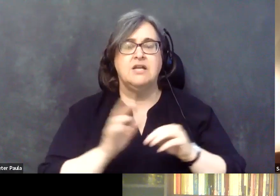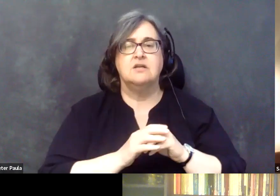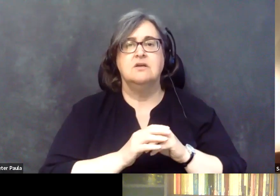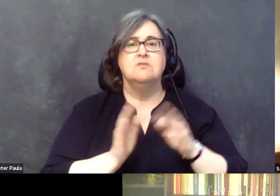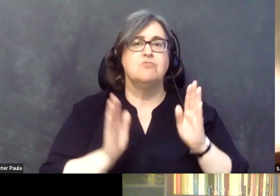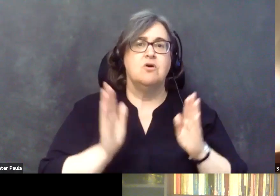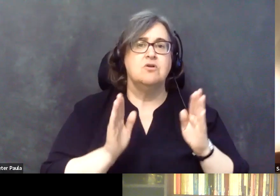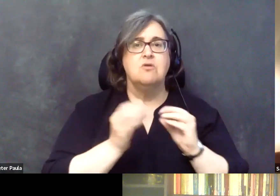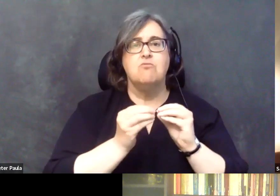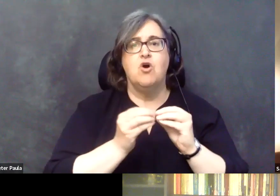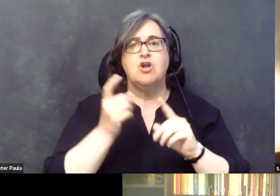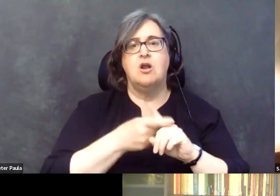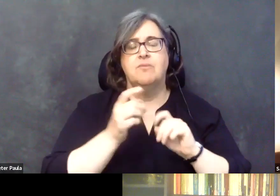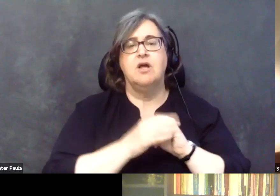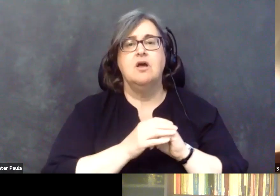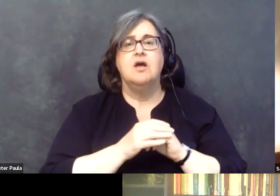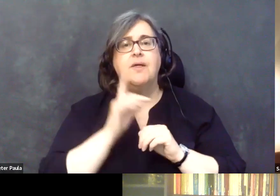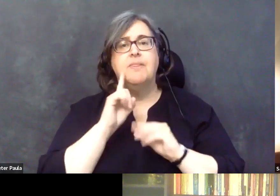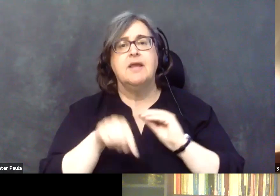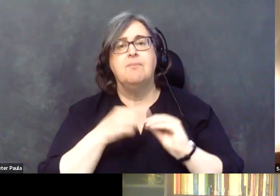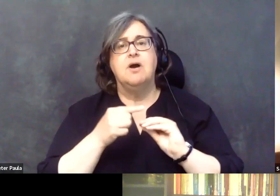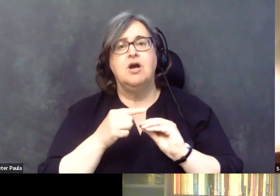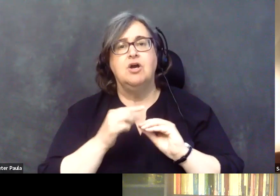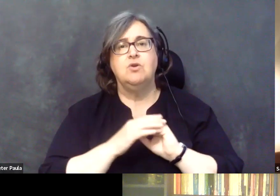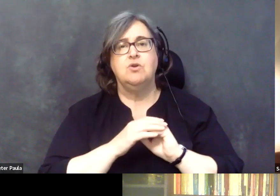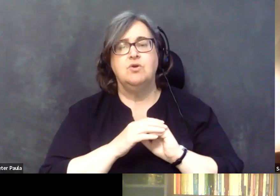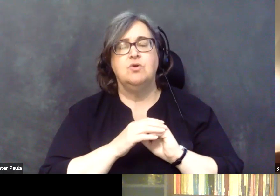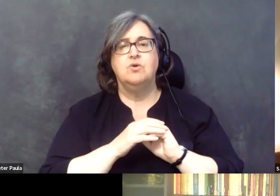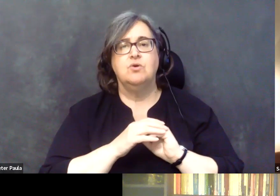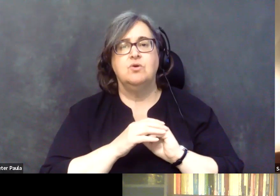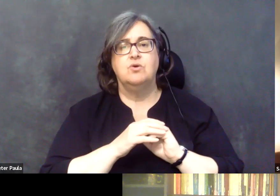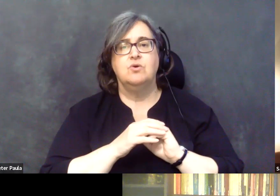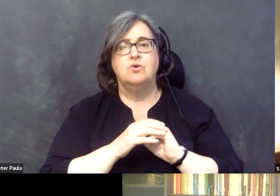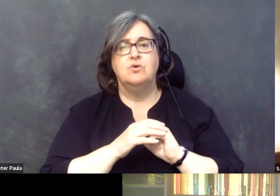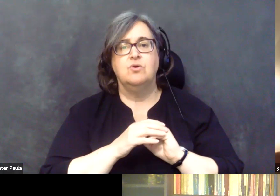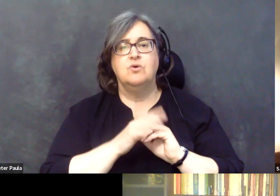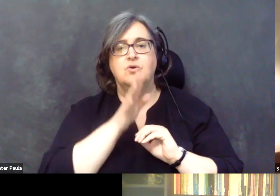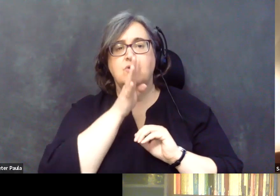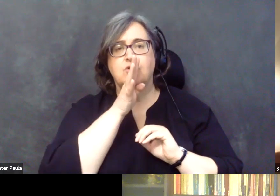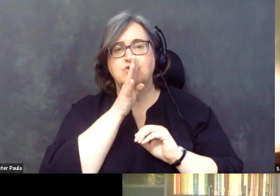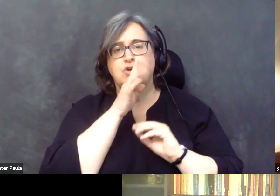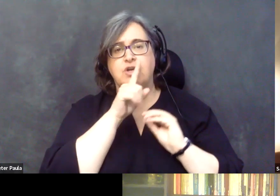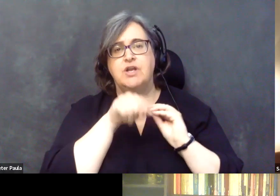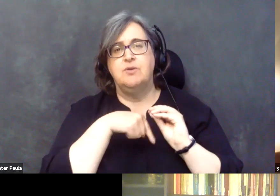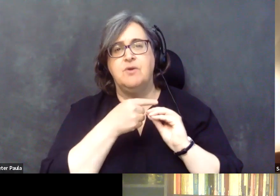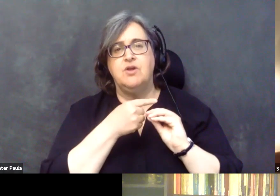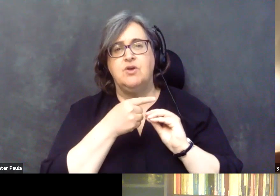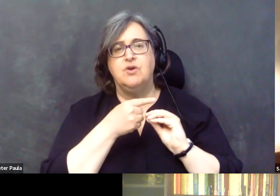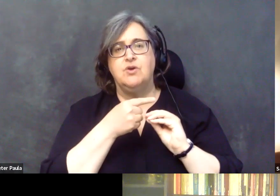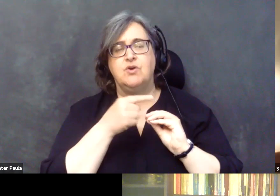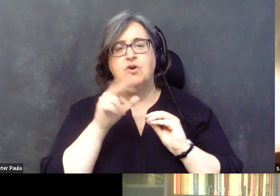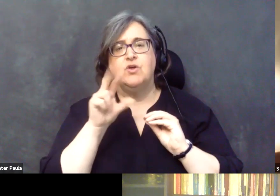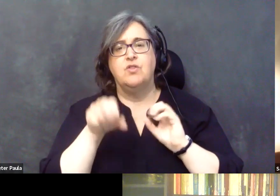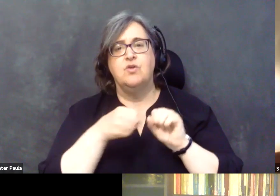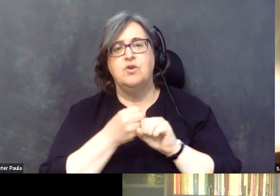automated. Think about your, your, uh, you know, I'm talking about say 30, 40 years